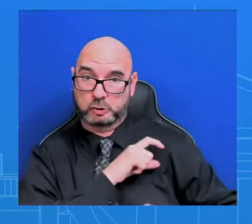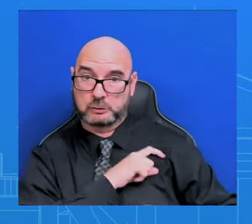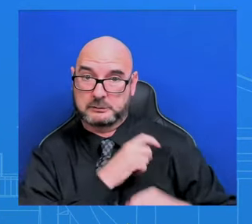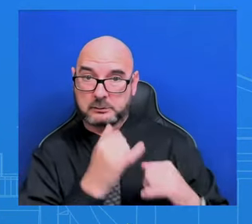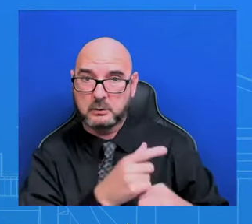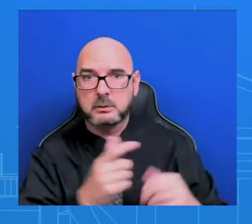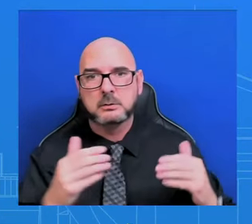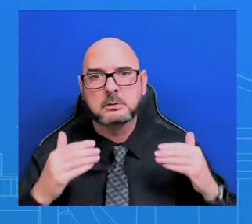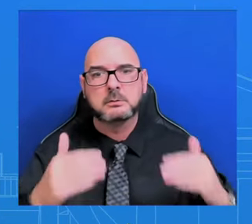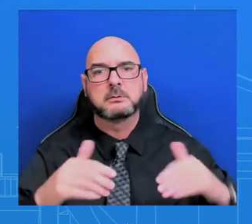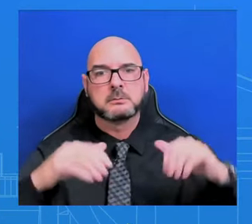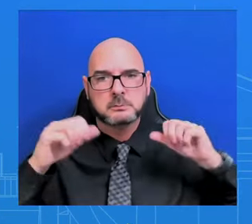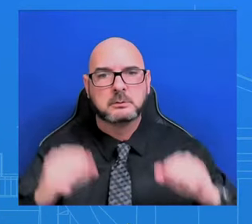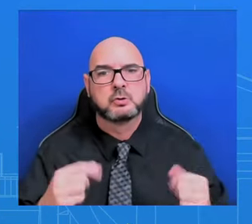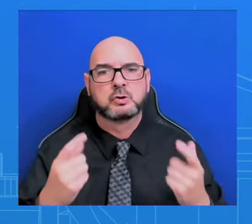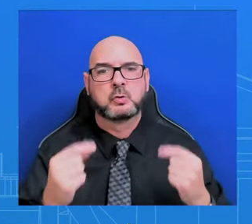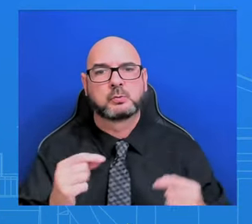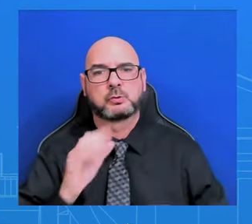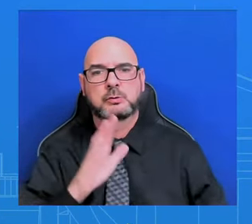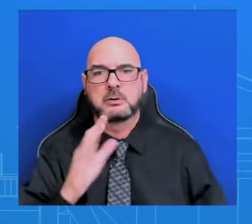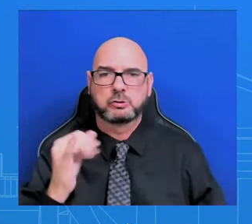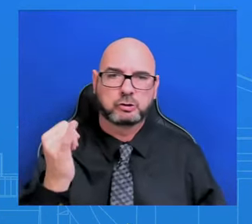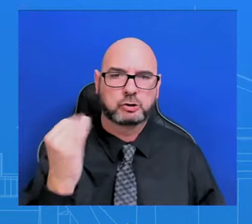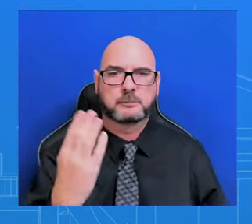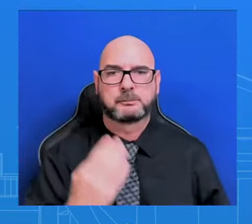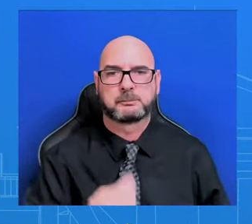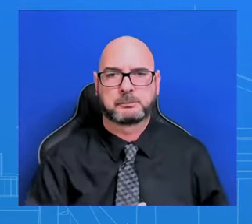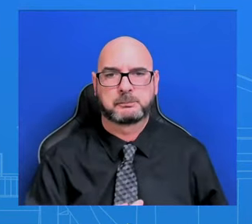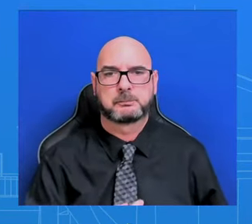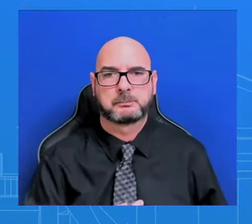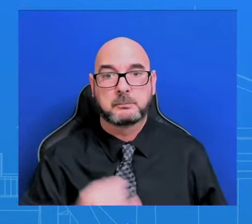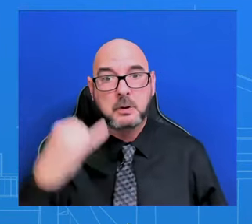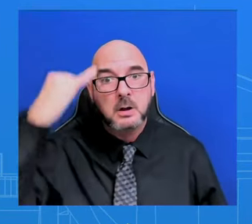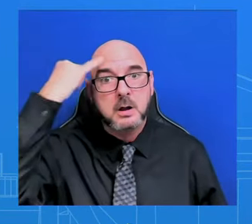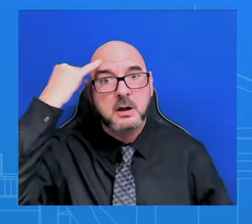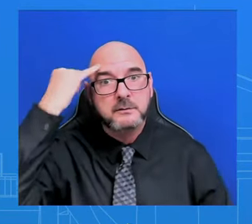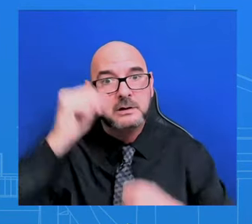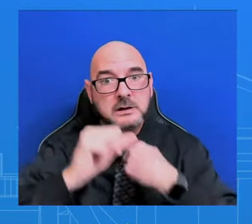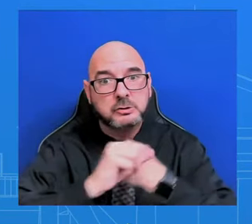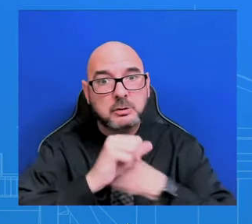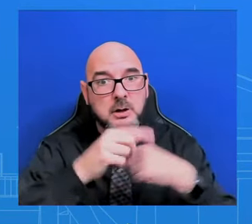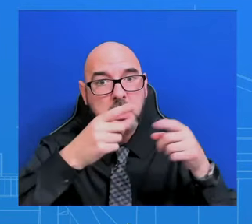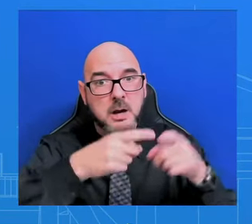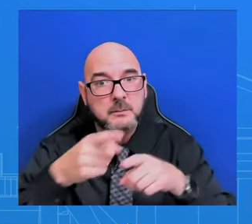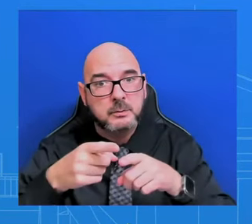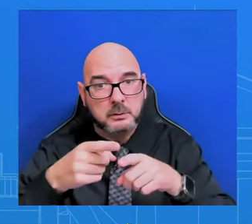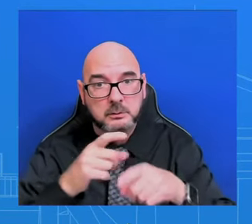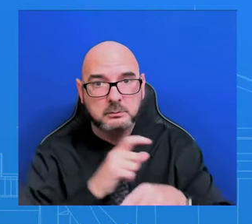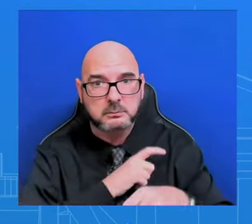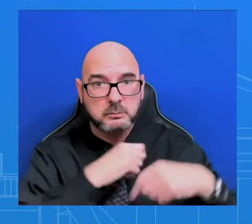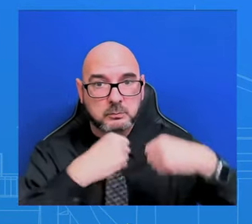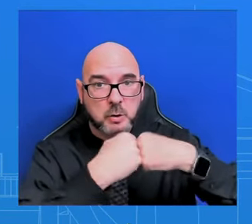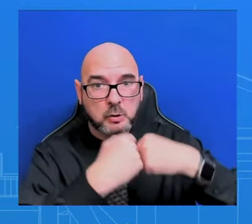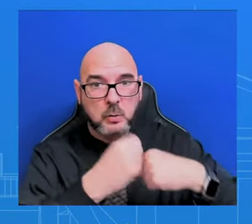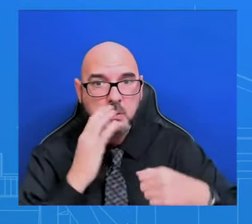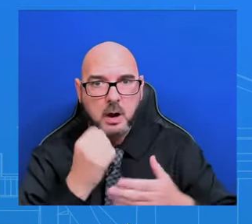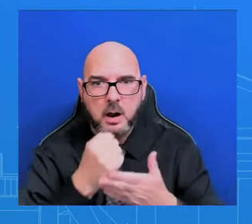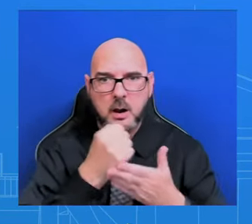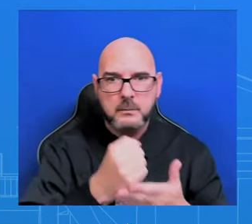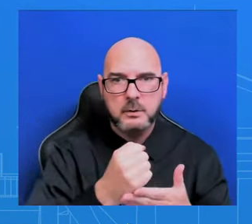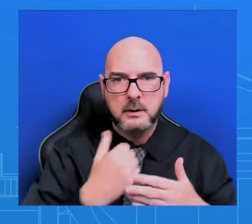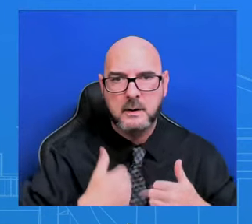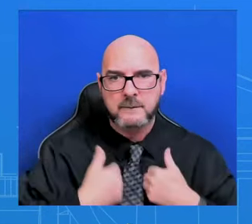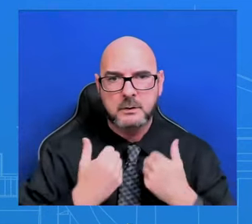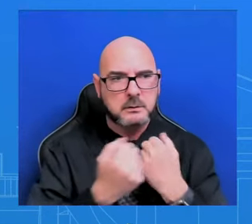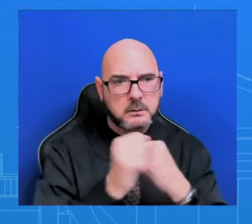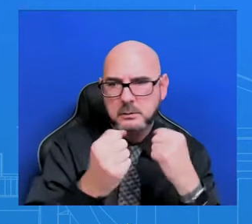if there is an issue or a dangerous situation happening and they need to act and save lives. It's going to allow them to do that and actually do their jobs and